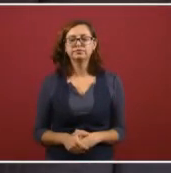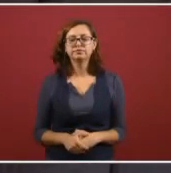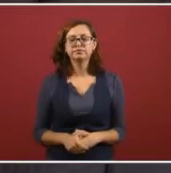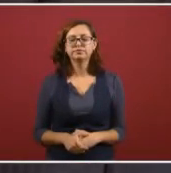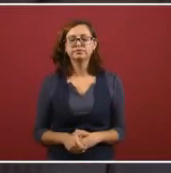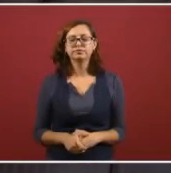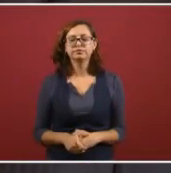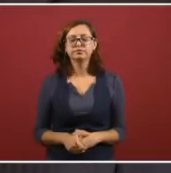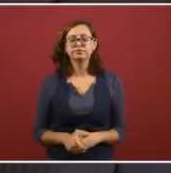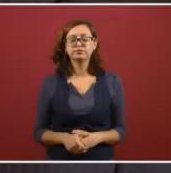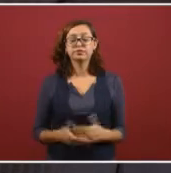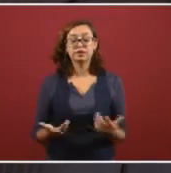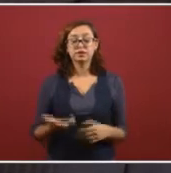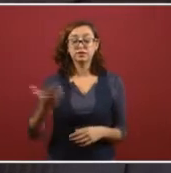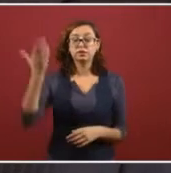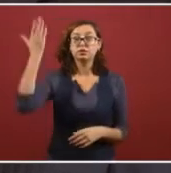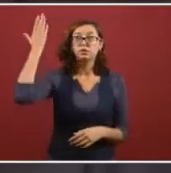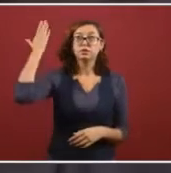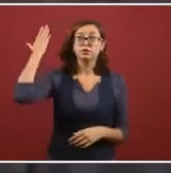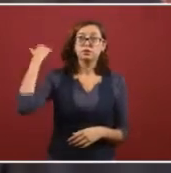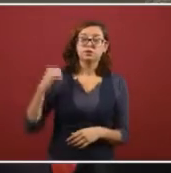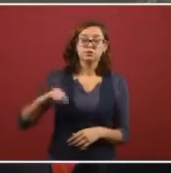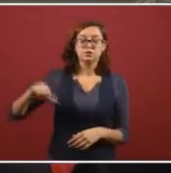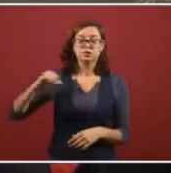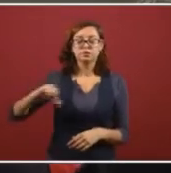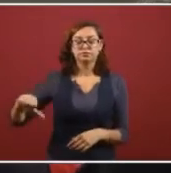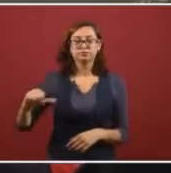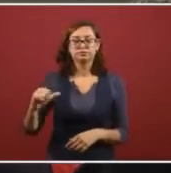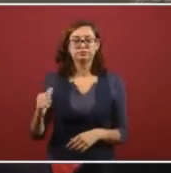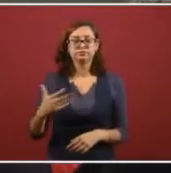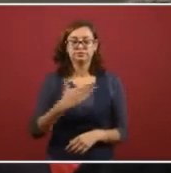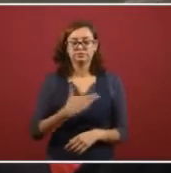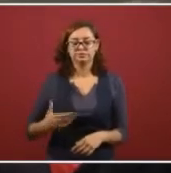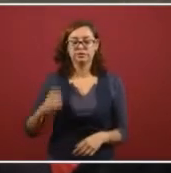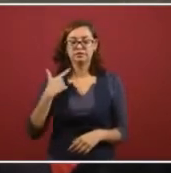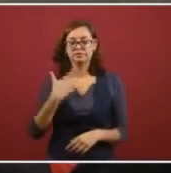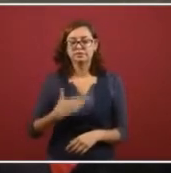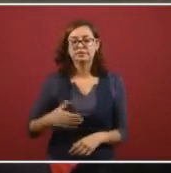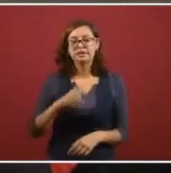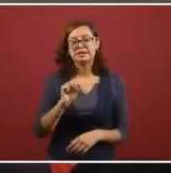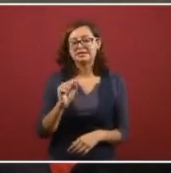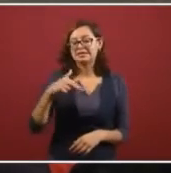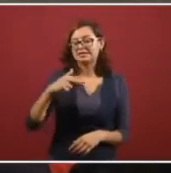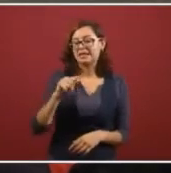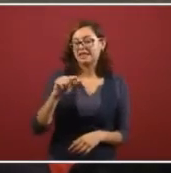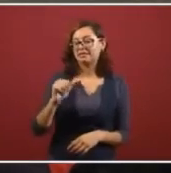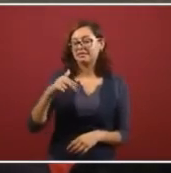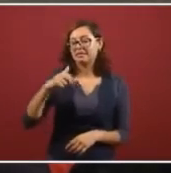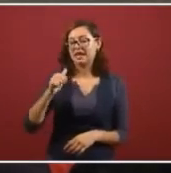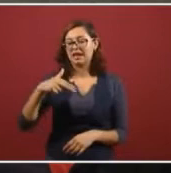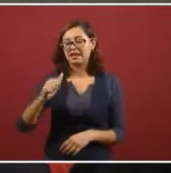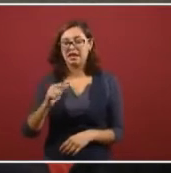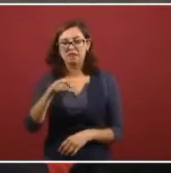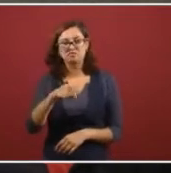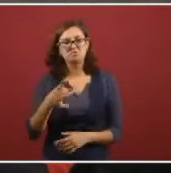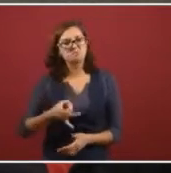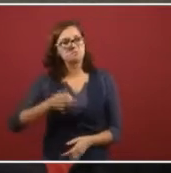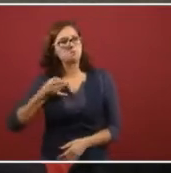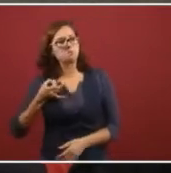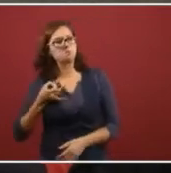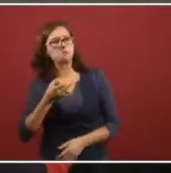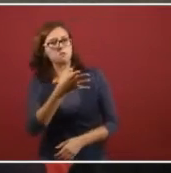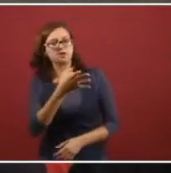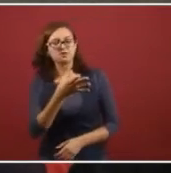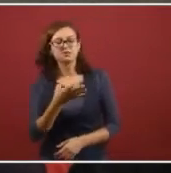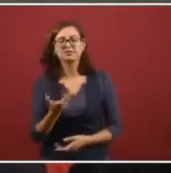last time, uh, or Santana was, uh, lost for the last time. It wasn't